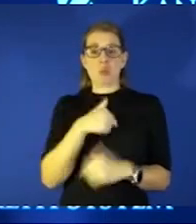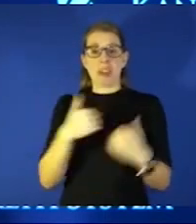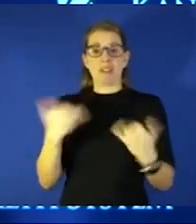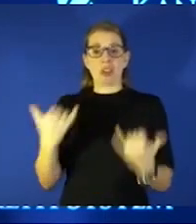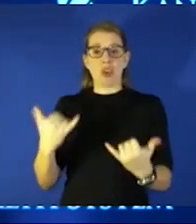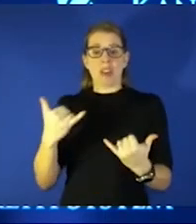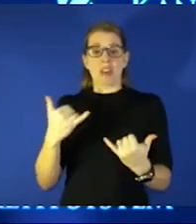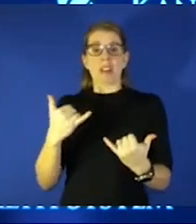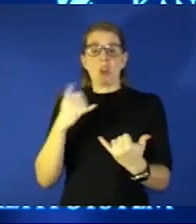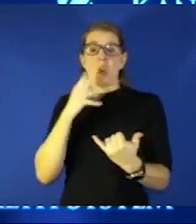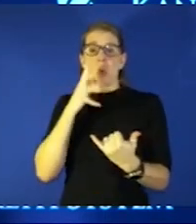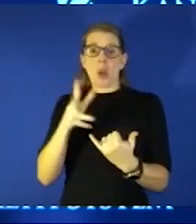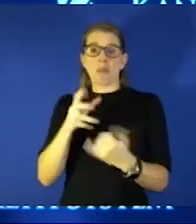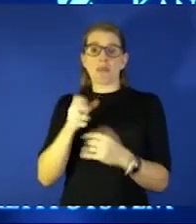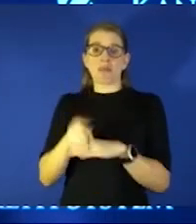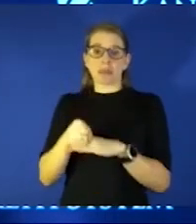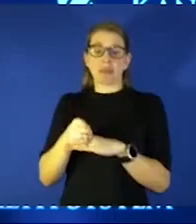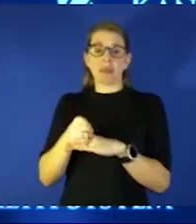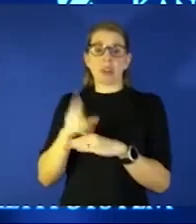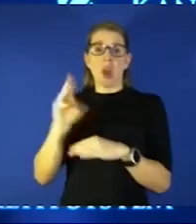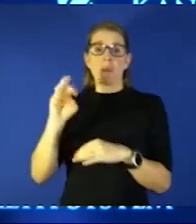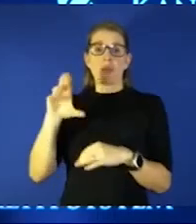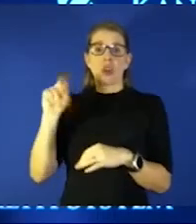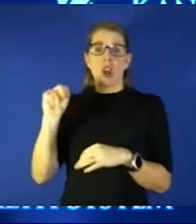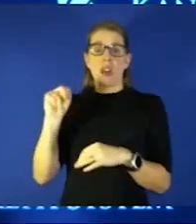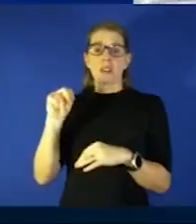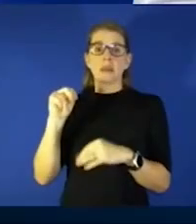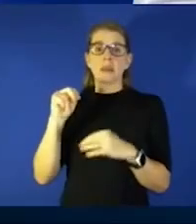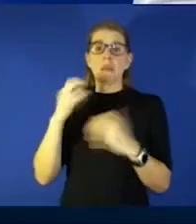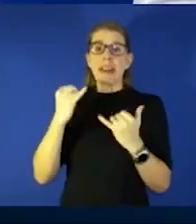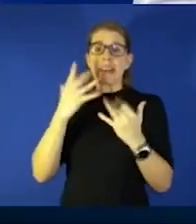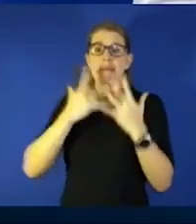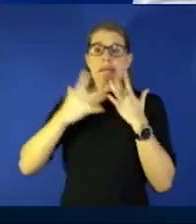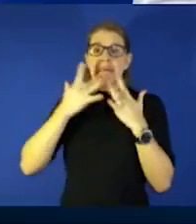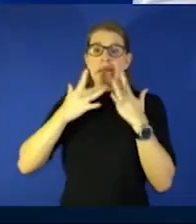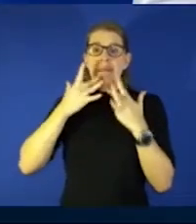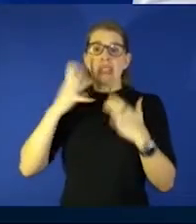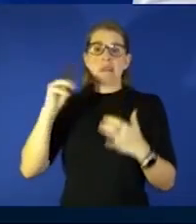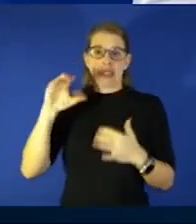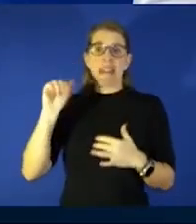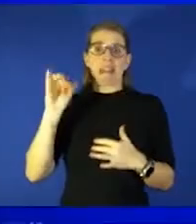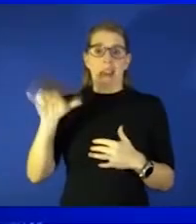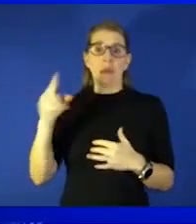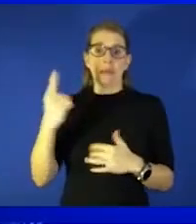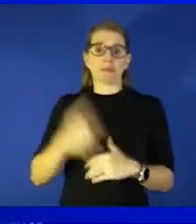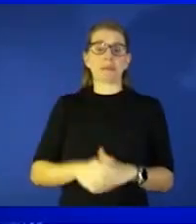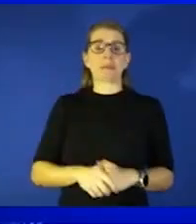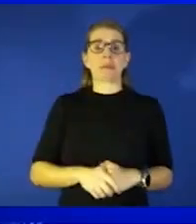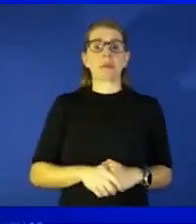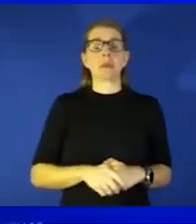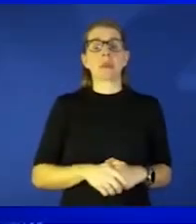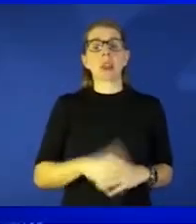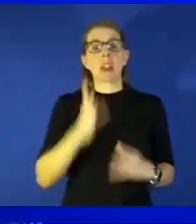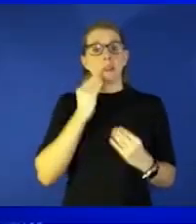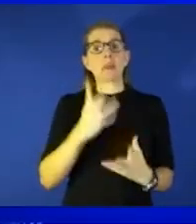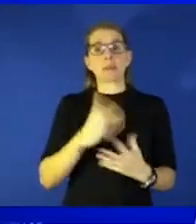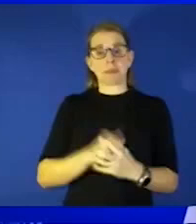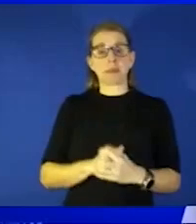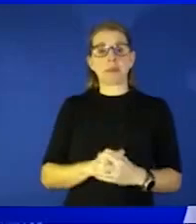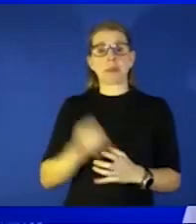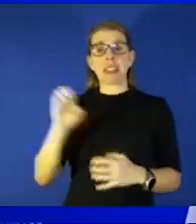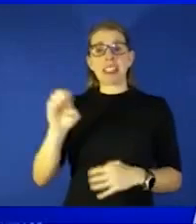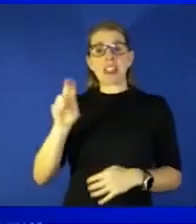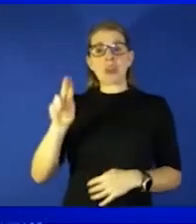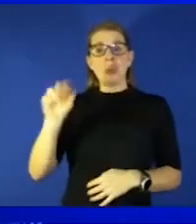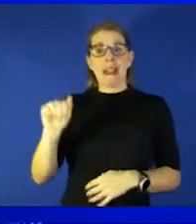against democron it's new and it's in very short supply yeah you know i think that information um first of all there there are eua criteria